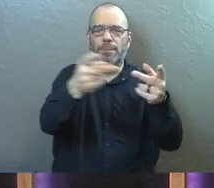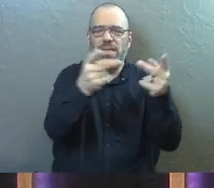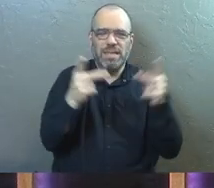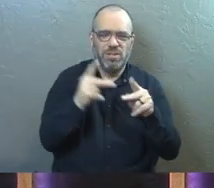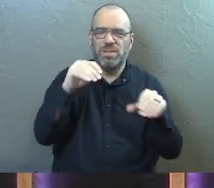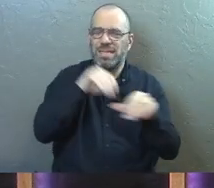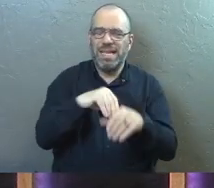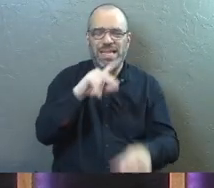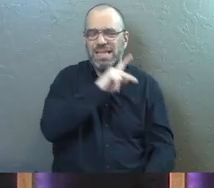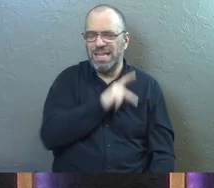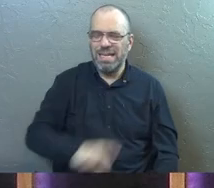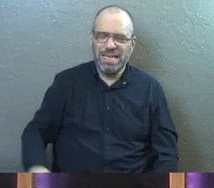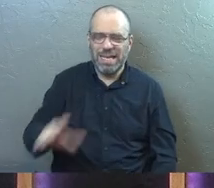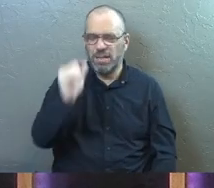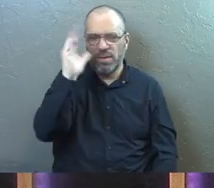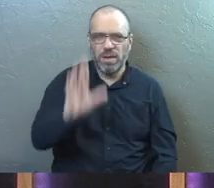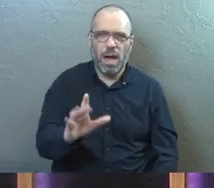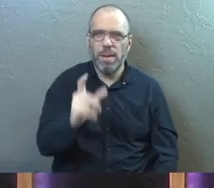the kingdom of God. Period.